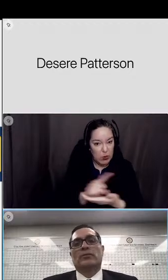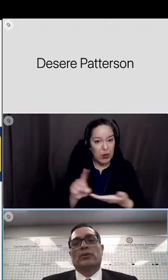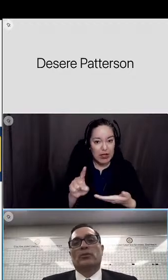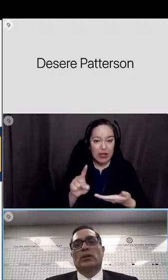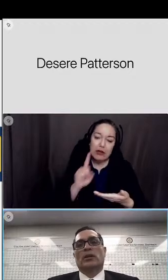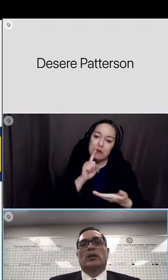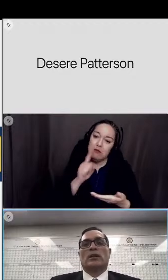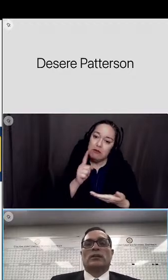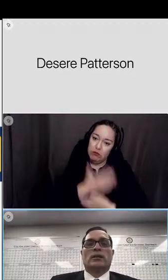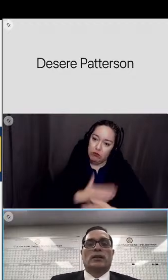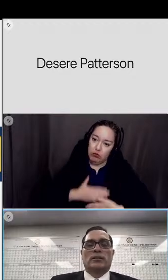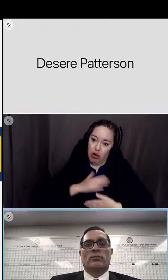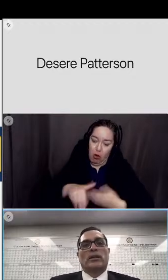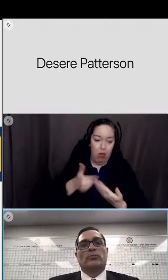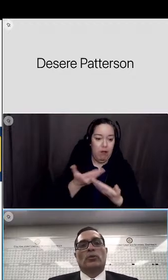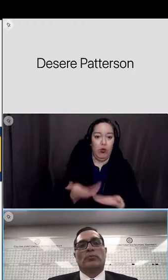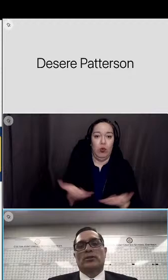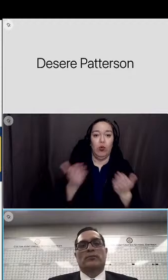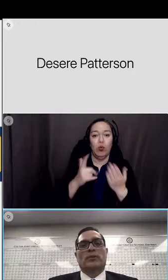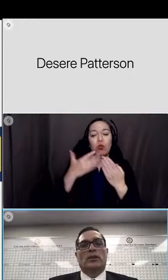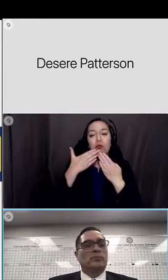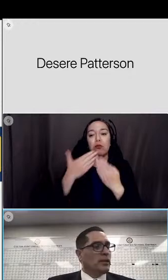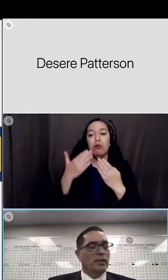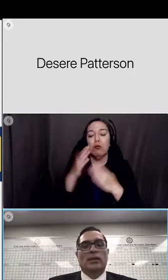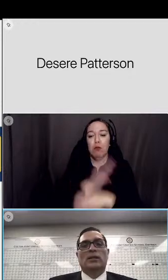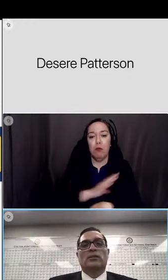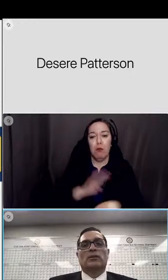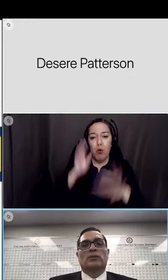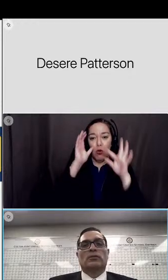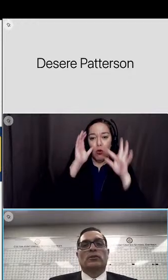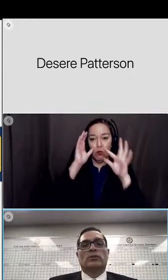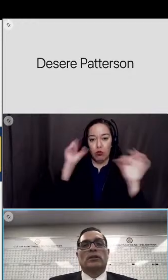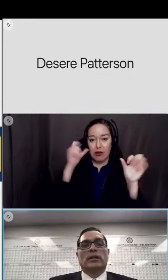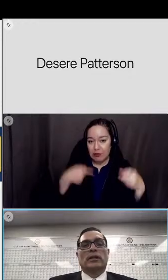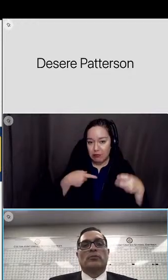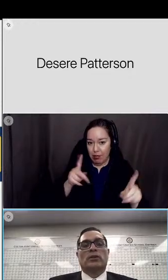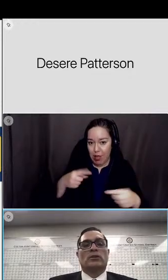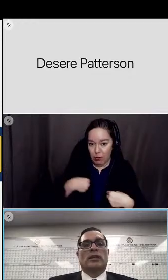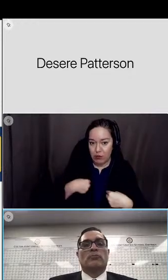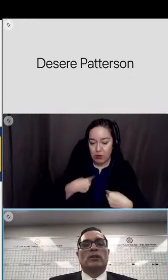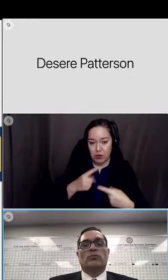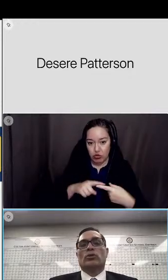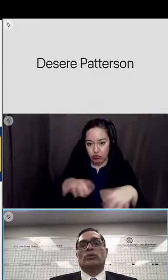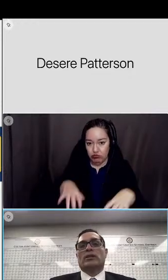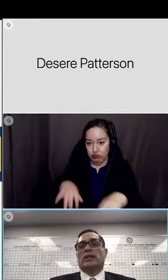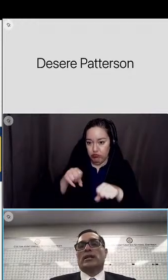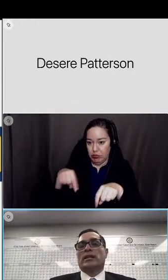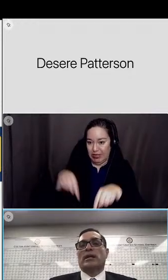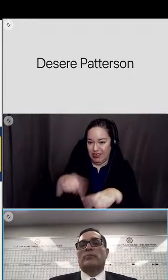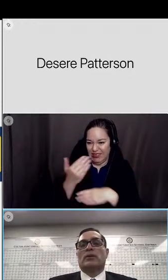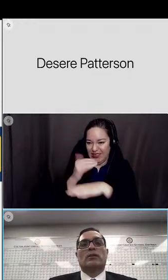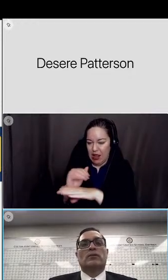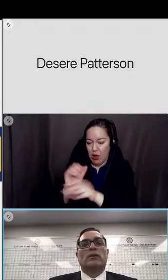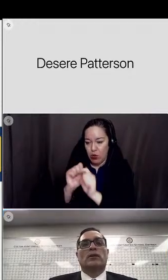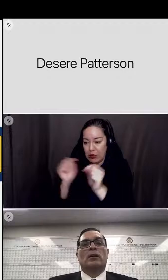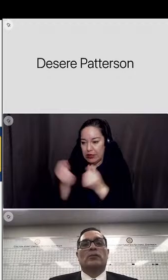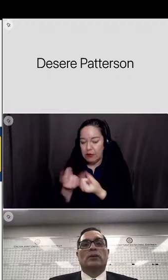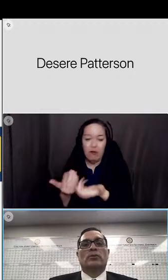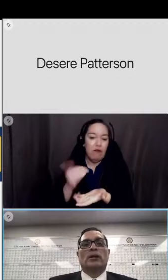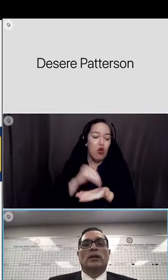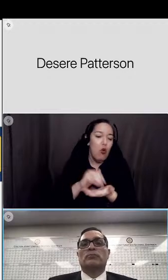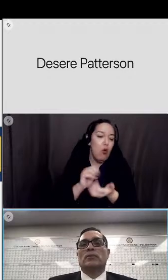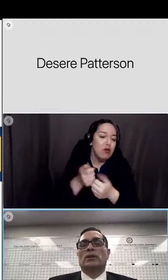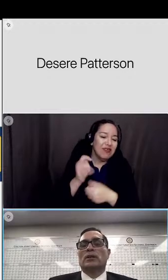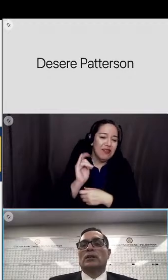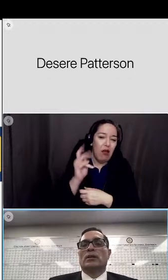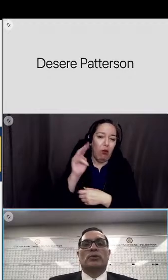appreciate all of you and uh so thank you board president for allowing me to to do this tonight with the team and of course executive cabinet and all of all